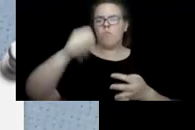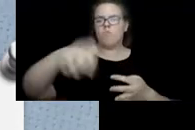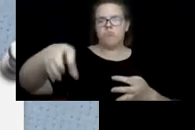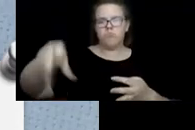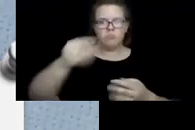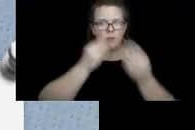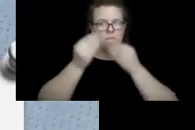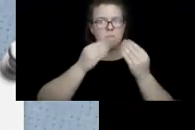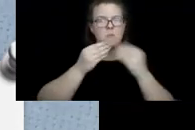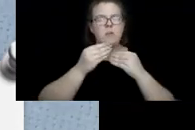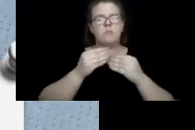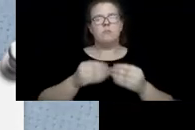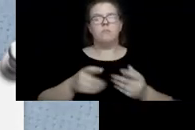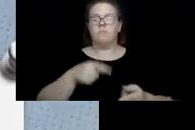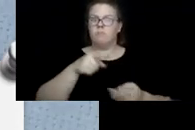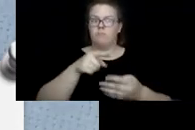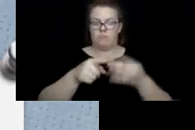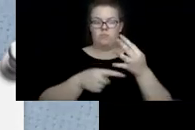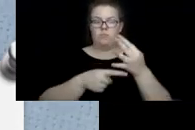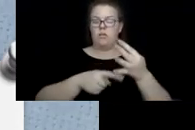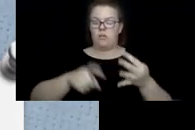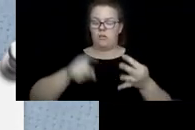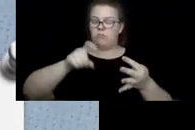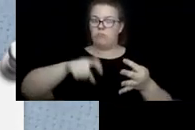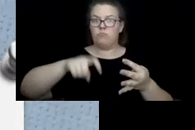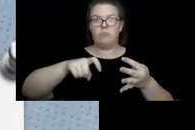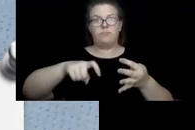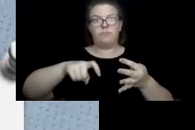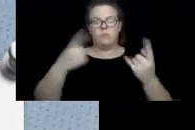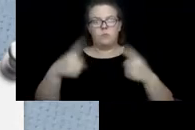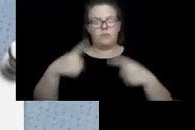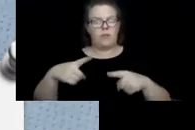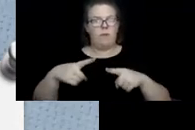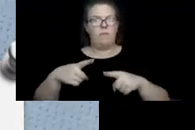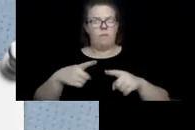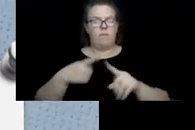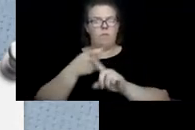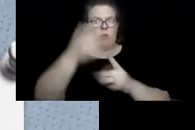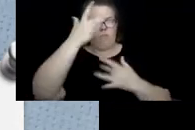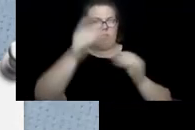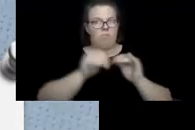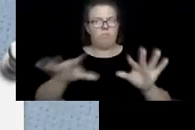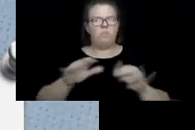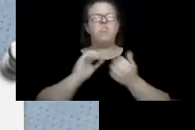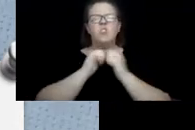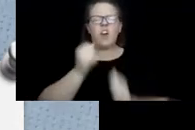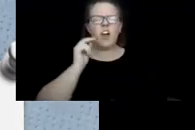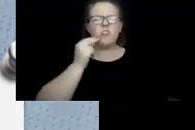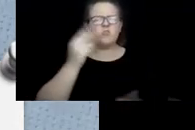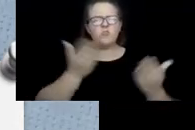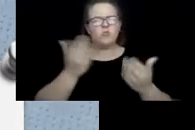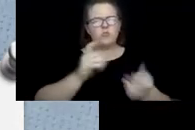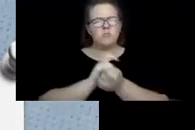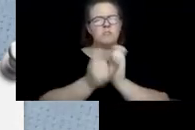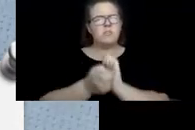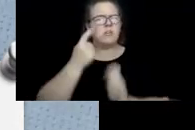Essential. Very essential to what's been happening in the pandemic. But what's changed in the nutrition services unit, at least for